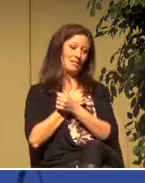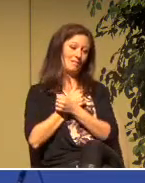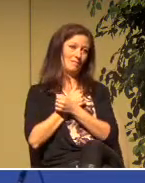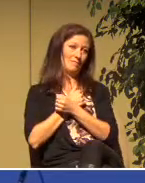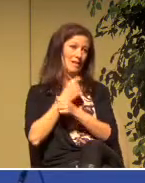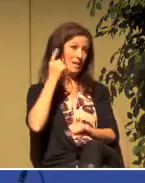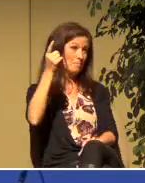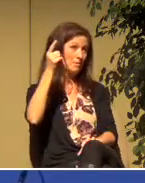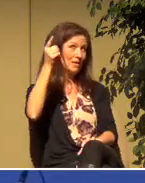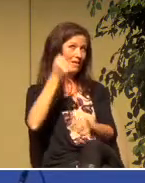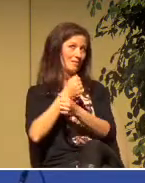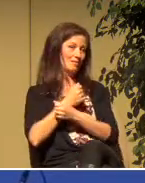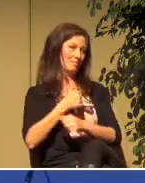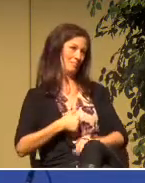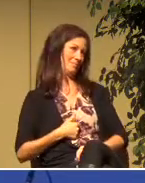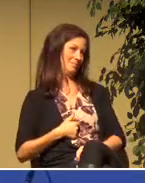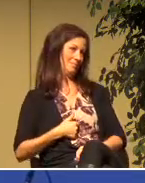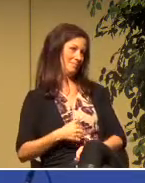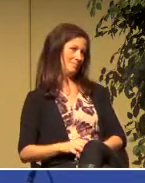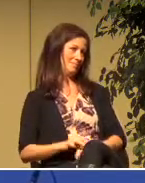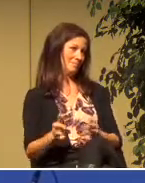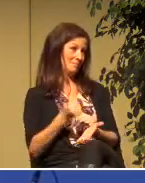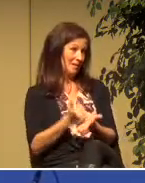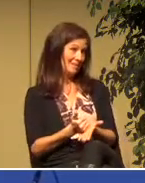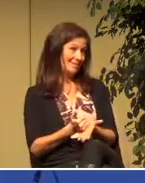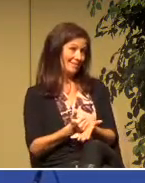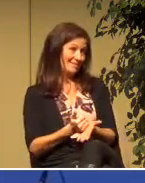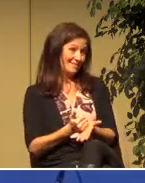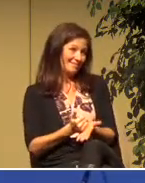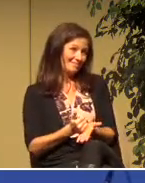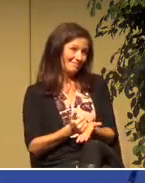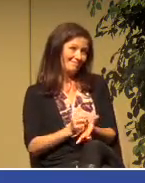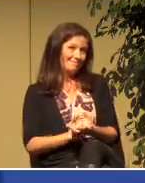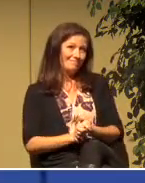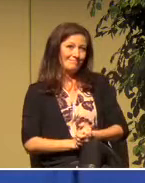amen let's pray